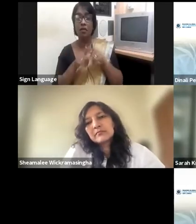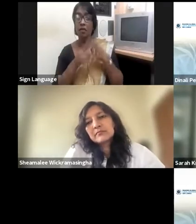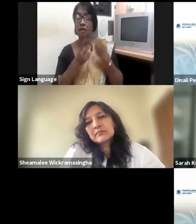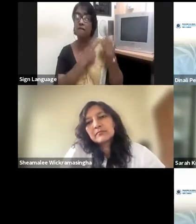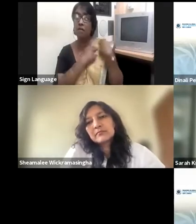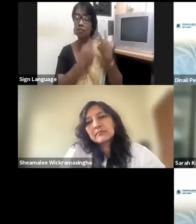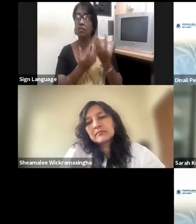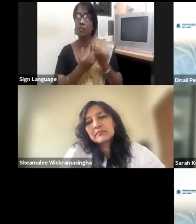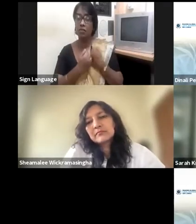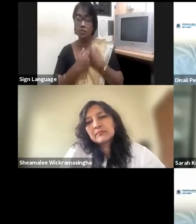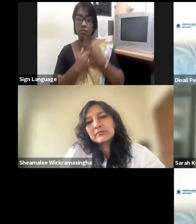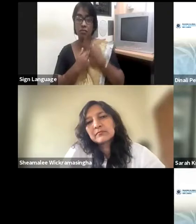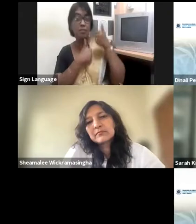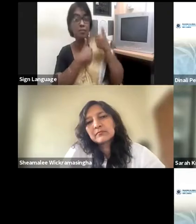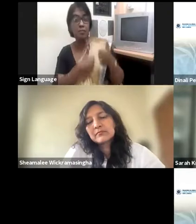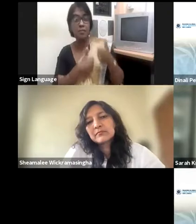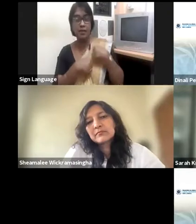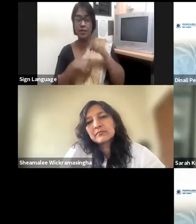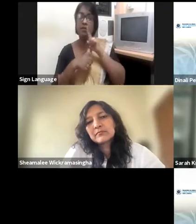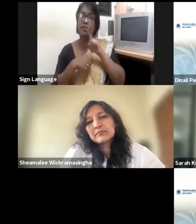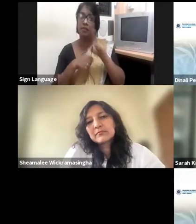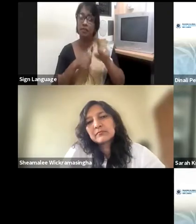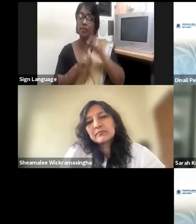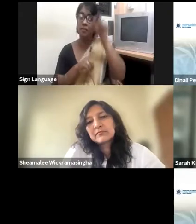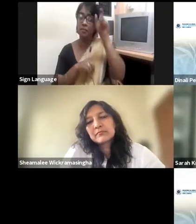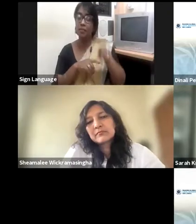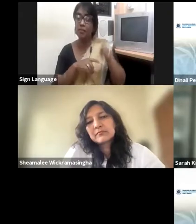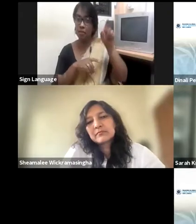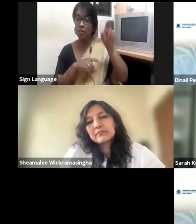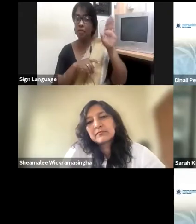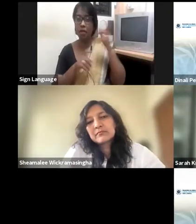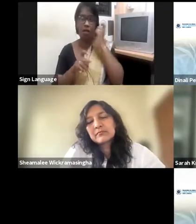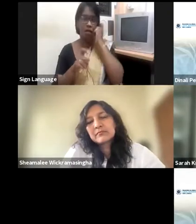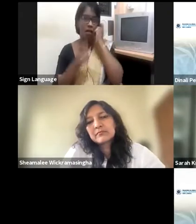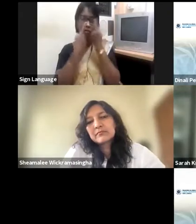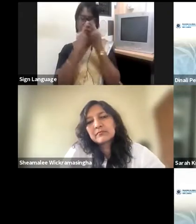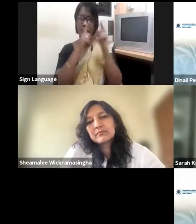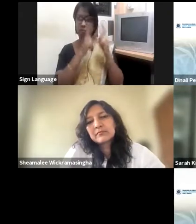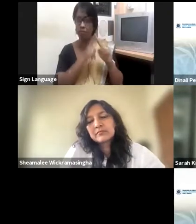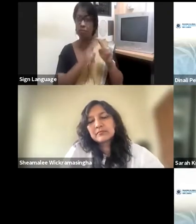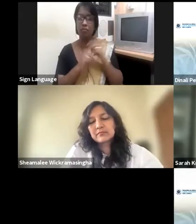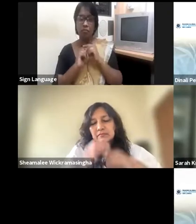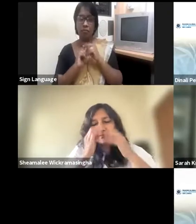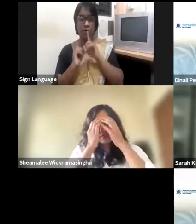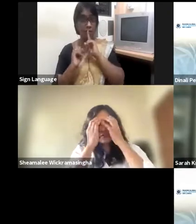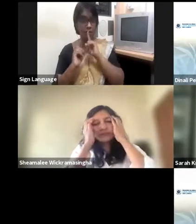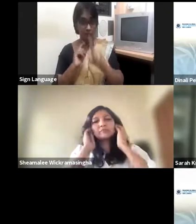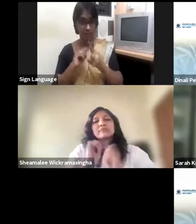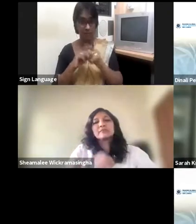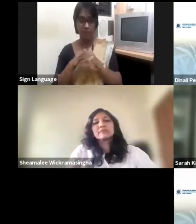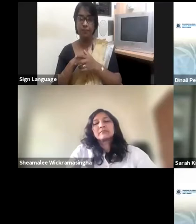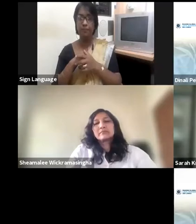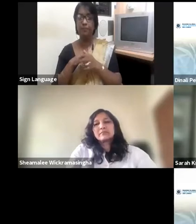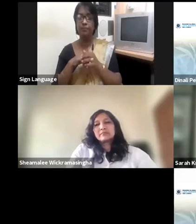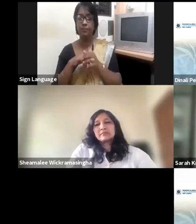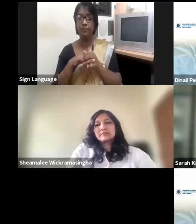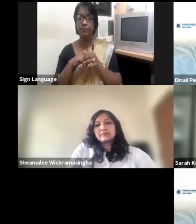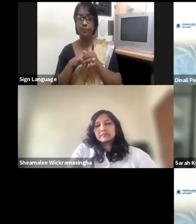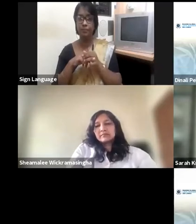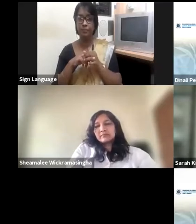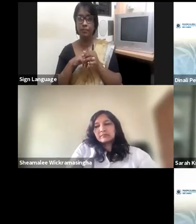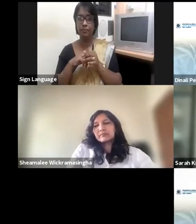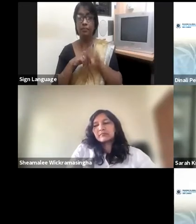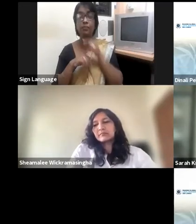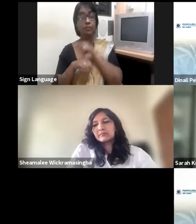from people and sometimes it can be extremely difficult to generalize it with a gender or even